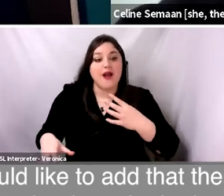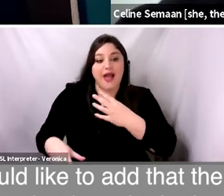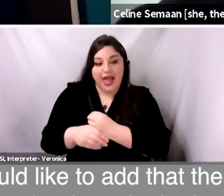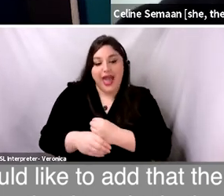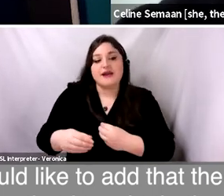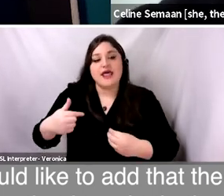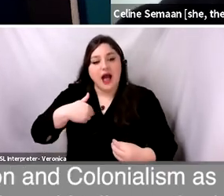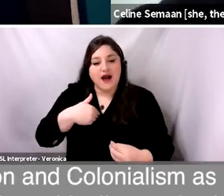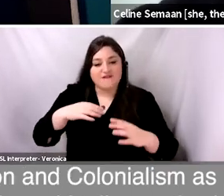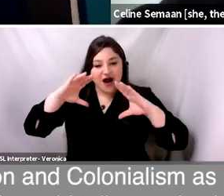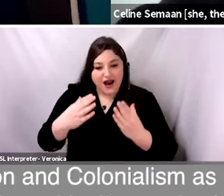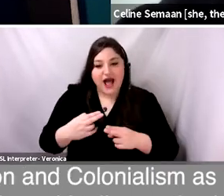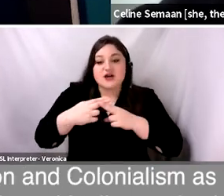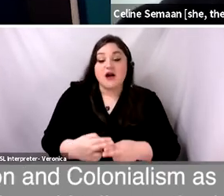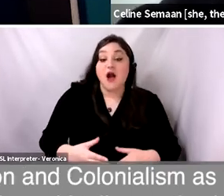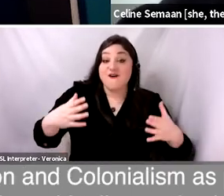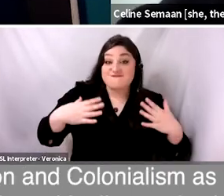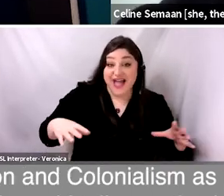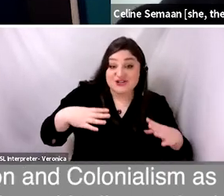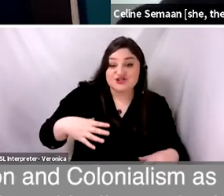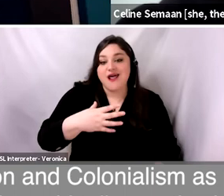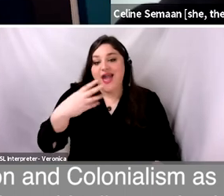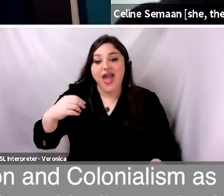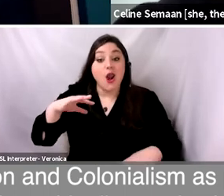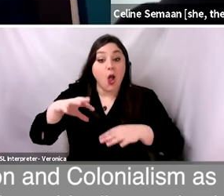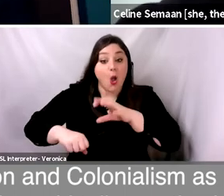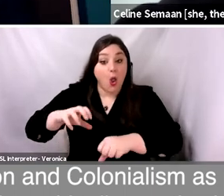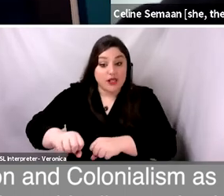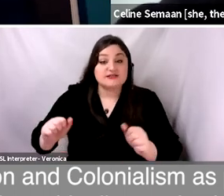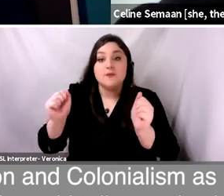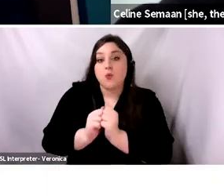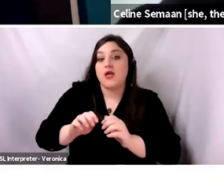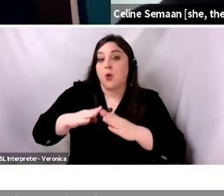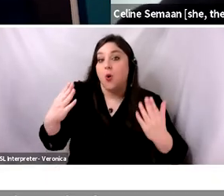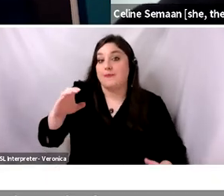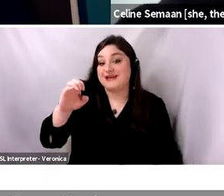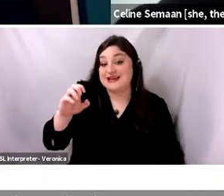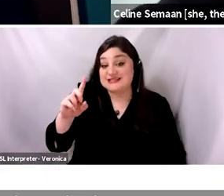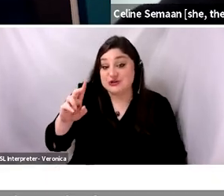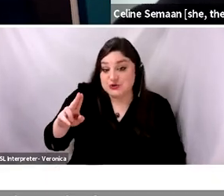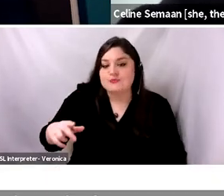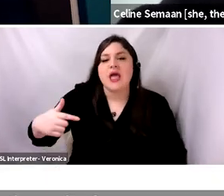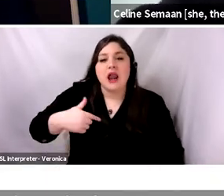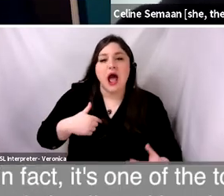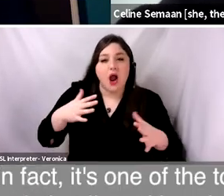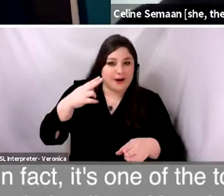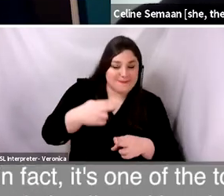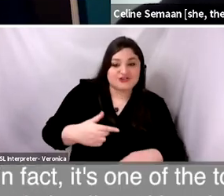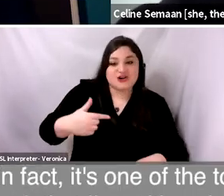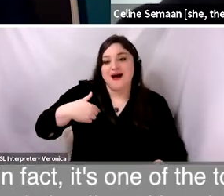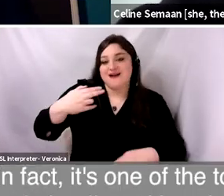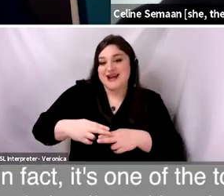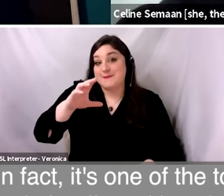a class that I taught that's called Fashion and Colonialism as part of Open EDU, and I talk exactly about that, and I mention why my name is Celine, and